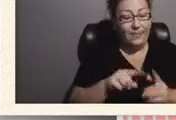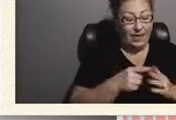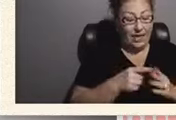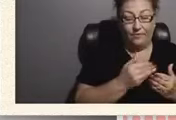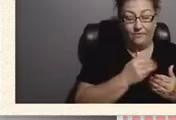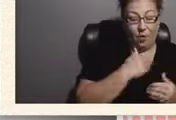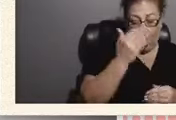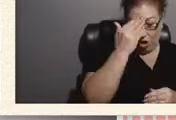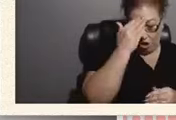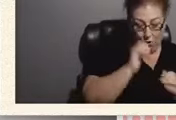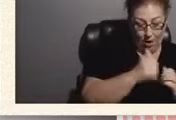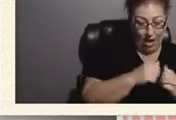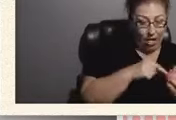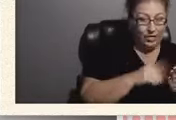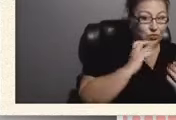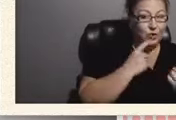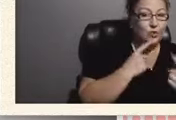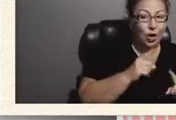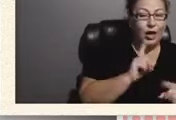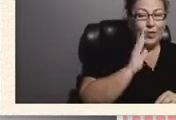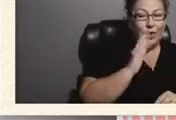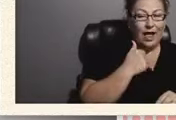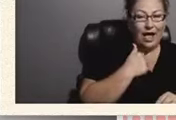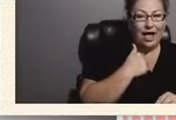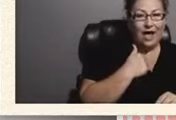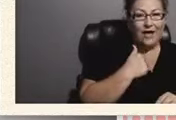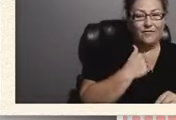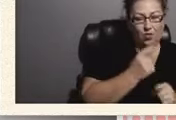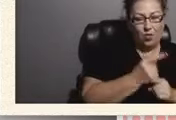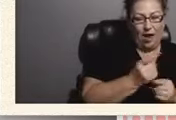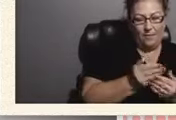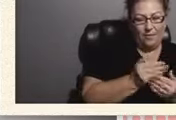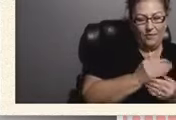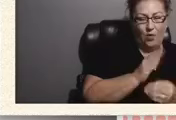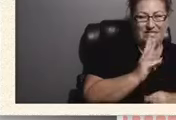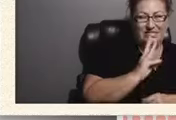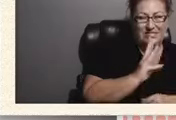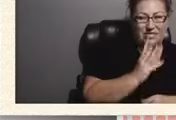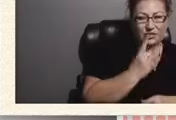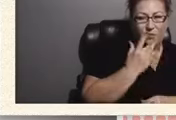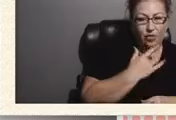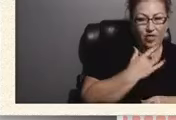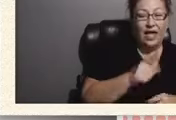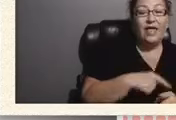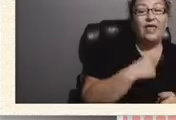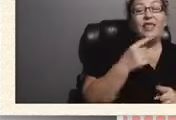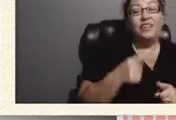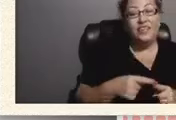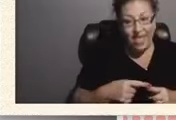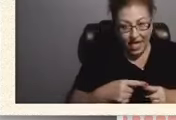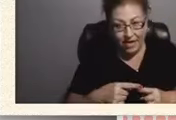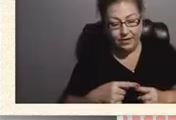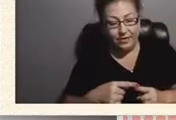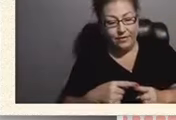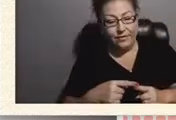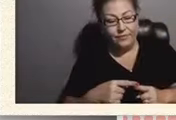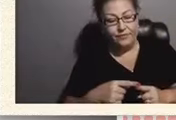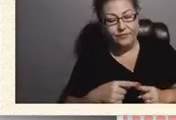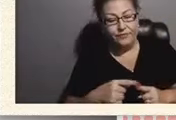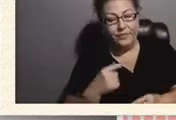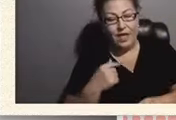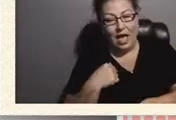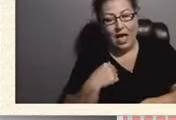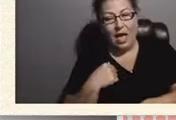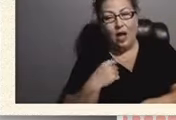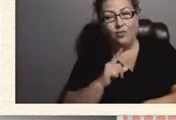work, he would have it just before his sixth birthday. And then I really think that